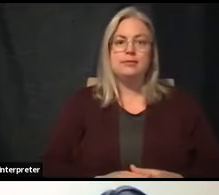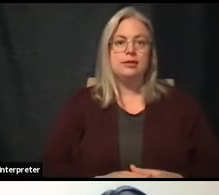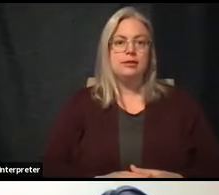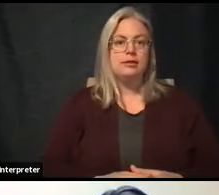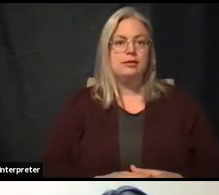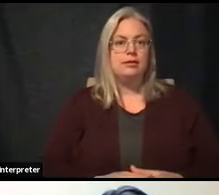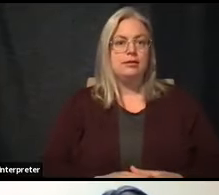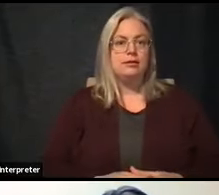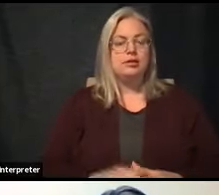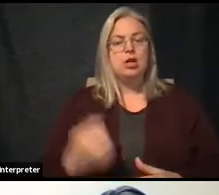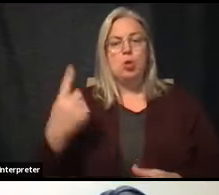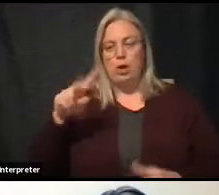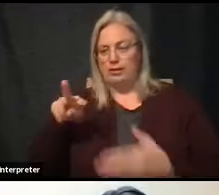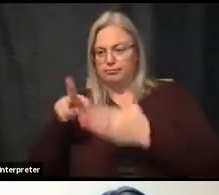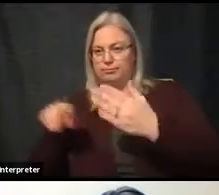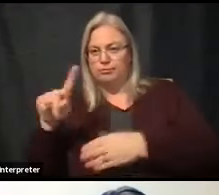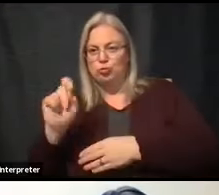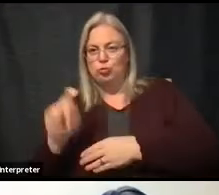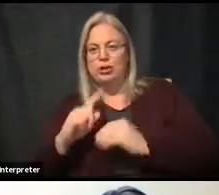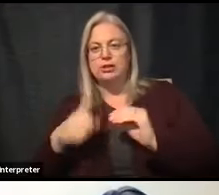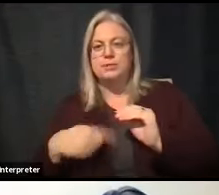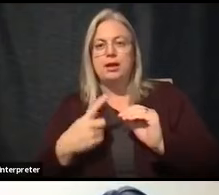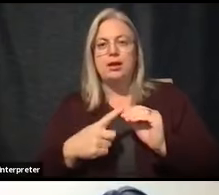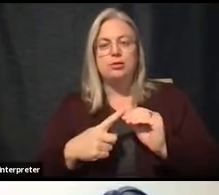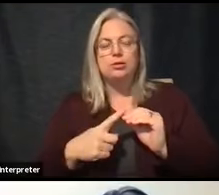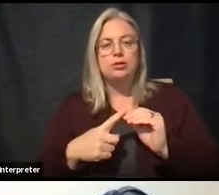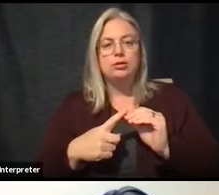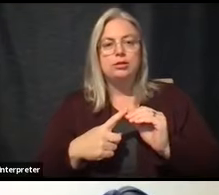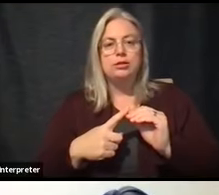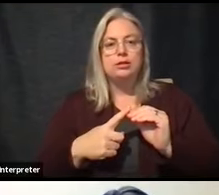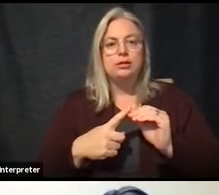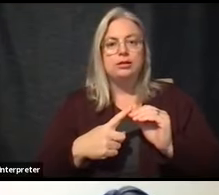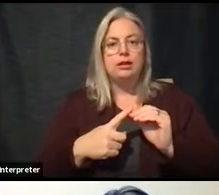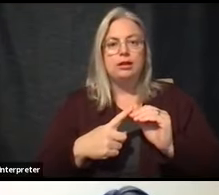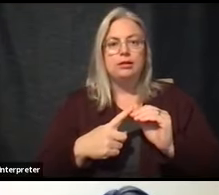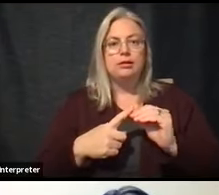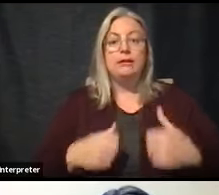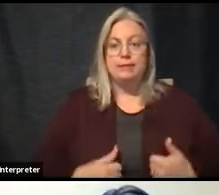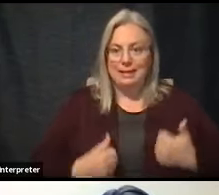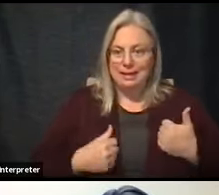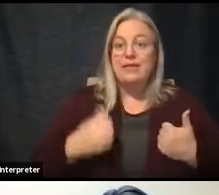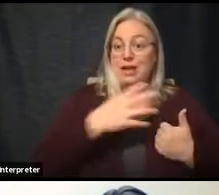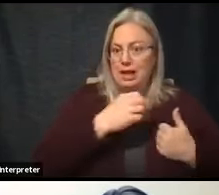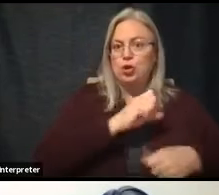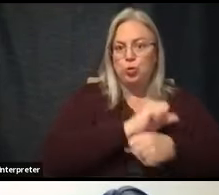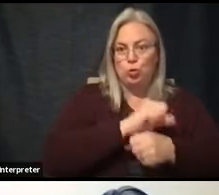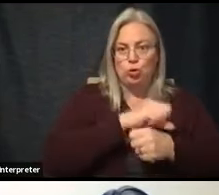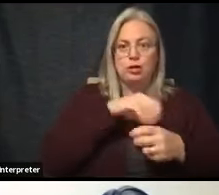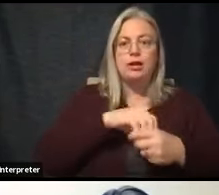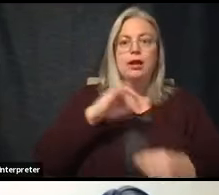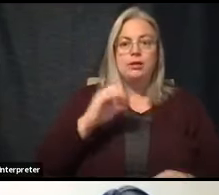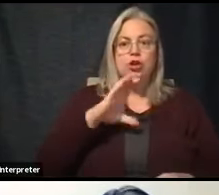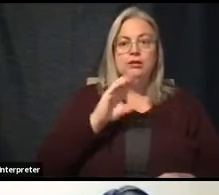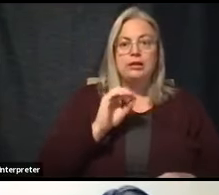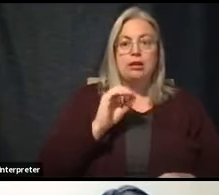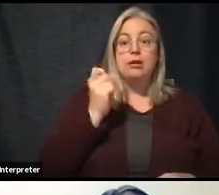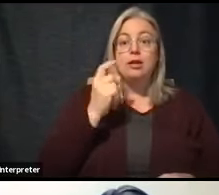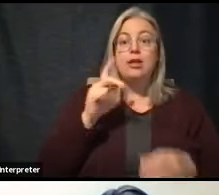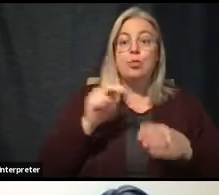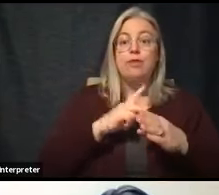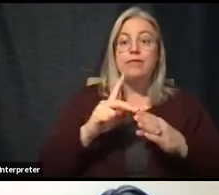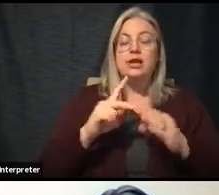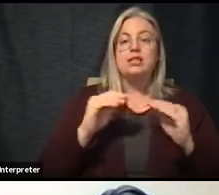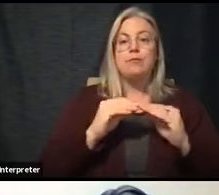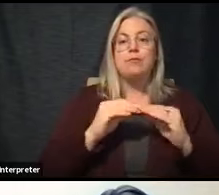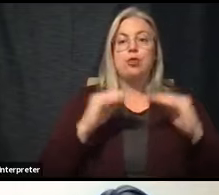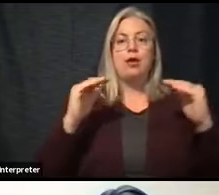This is a question about living and working in Johnson County, but their profession is in a higher tier